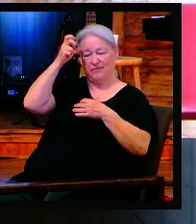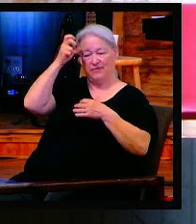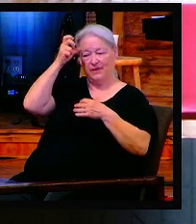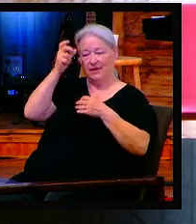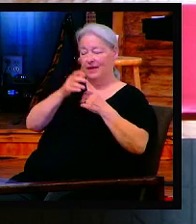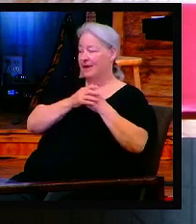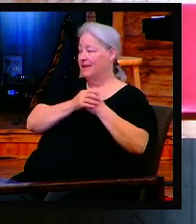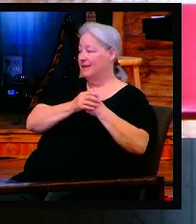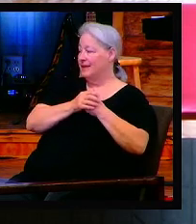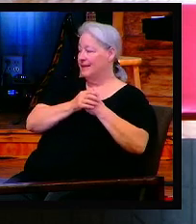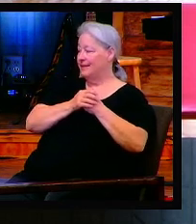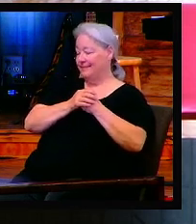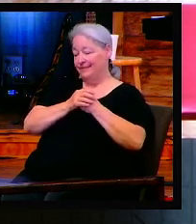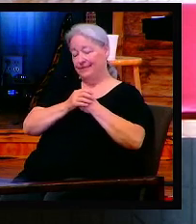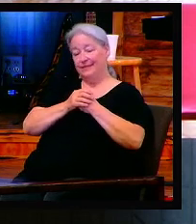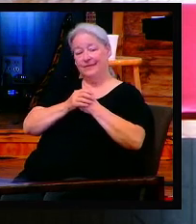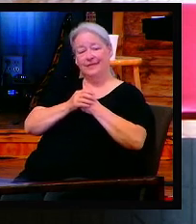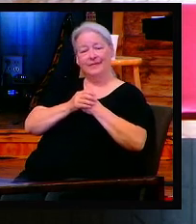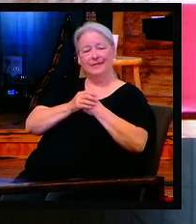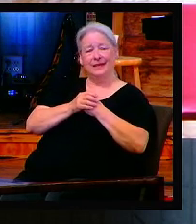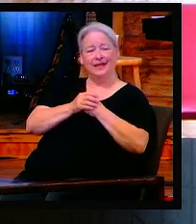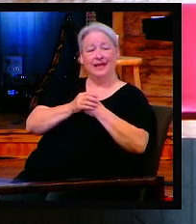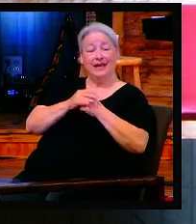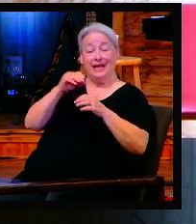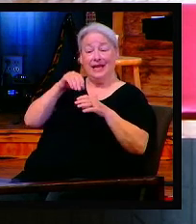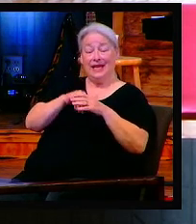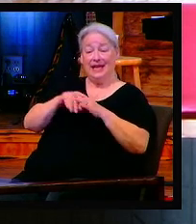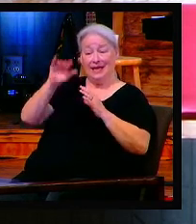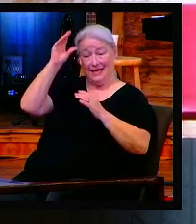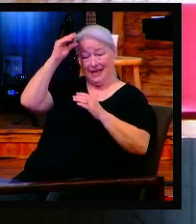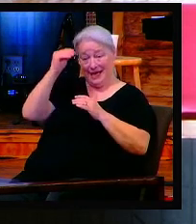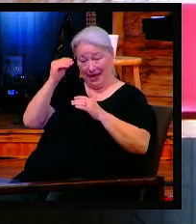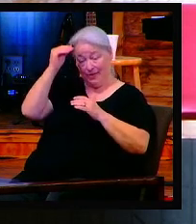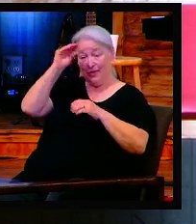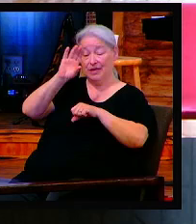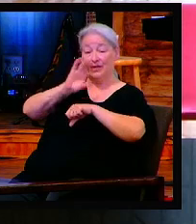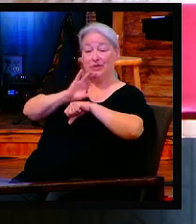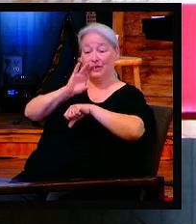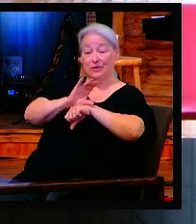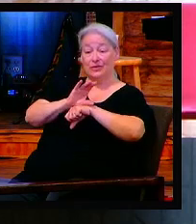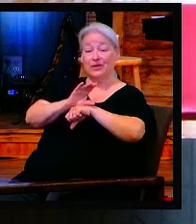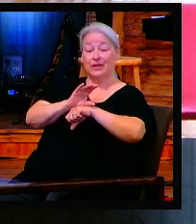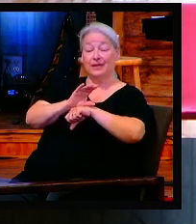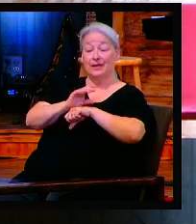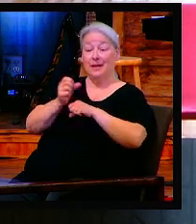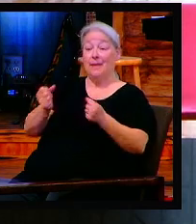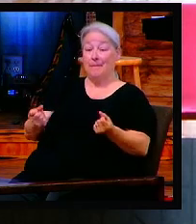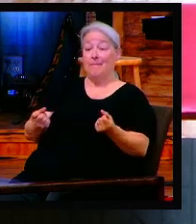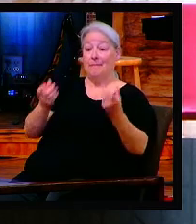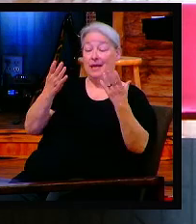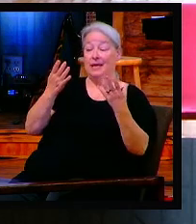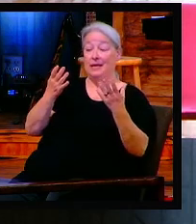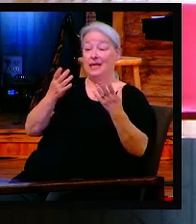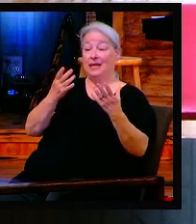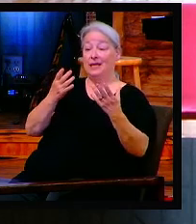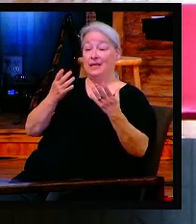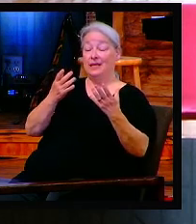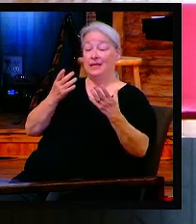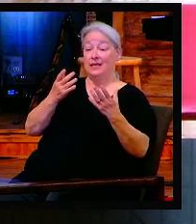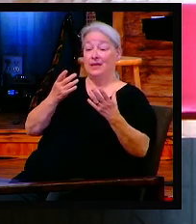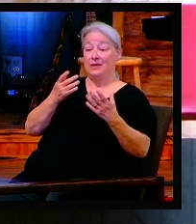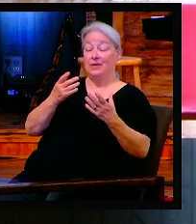a cowboy church, you might think, well, who would deny that? There is plenty. There might even be some in here today that secretly got invited, but they're